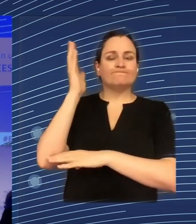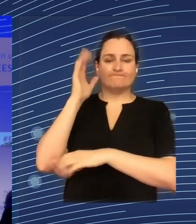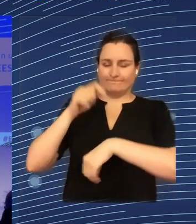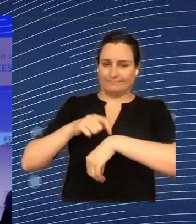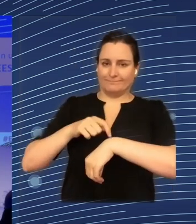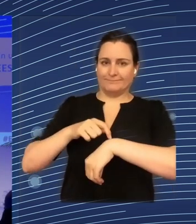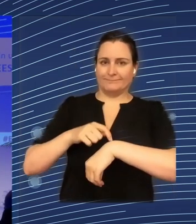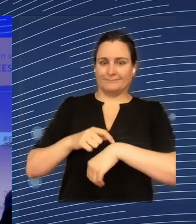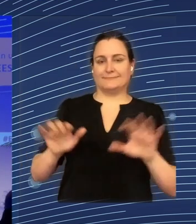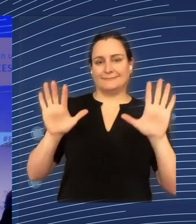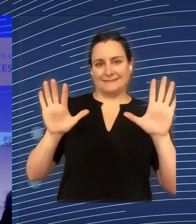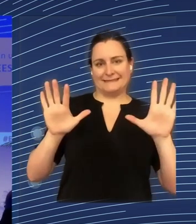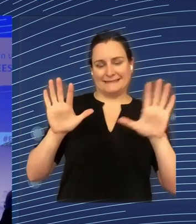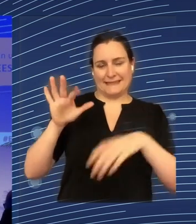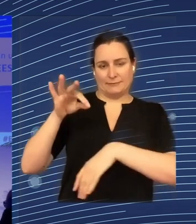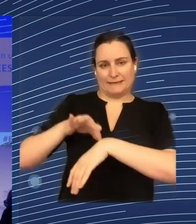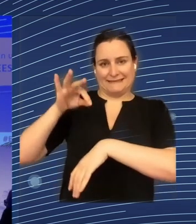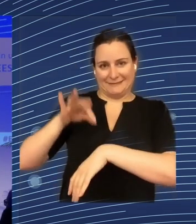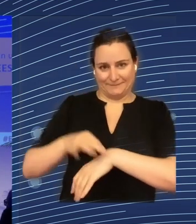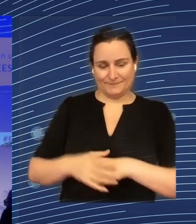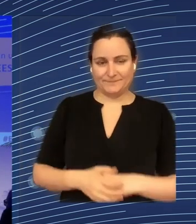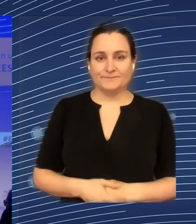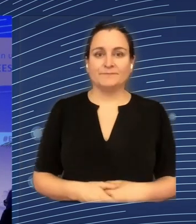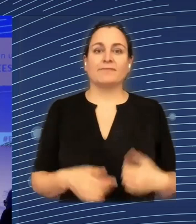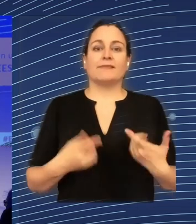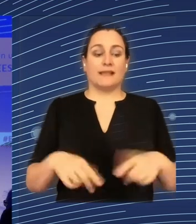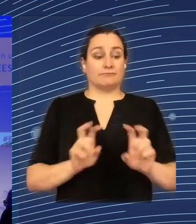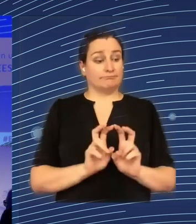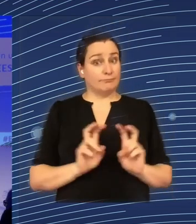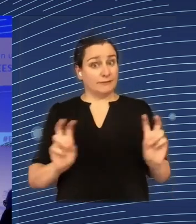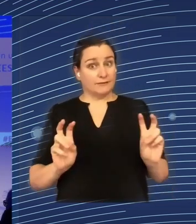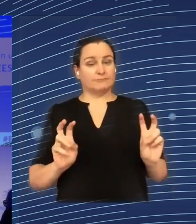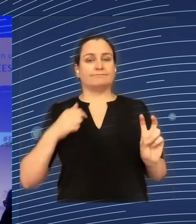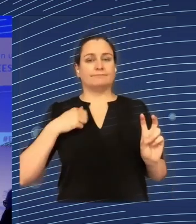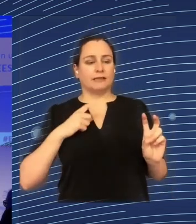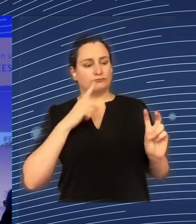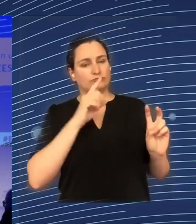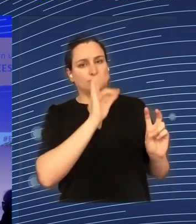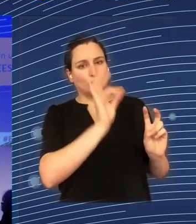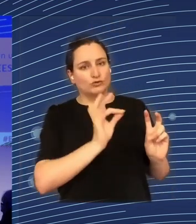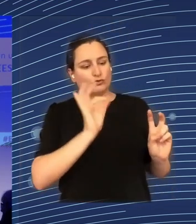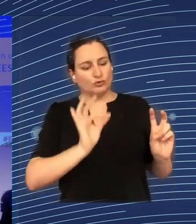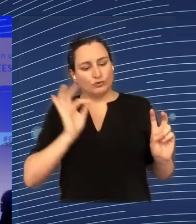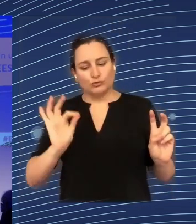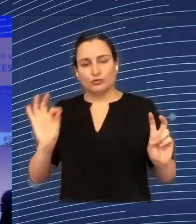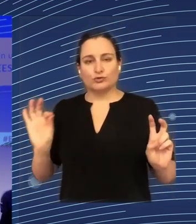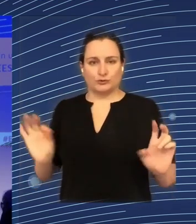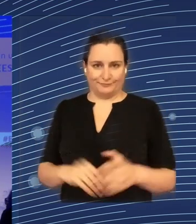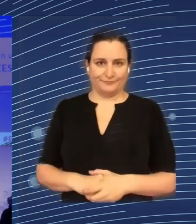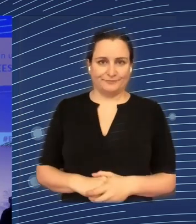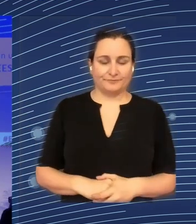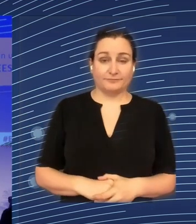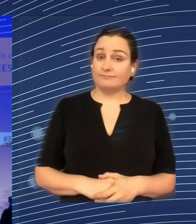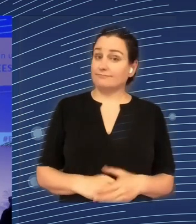discussion. The panel discussion will be me asking some questions first, and then it will be your turn. So now, without further ado, for the opening